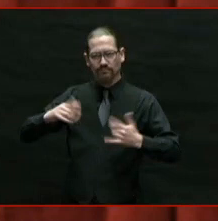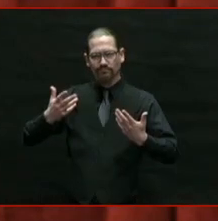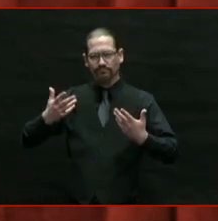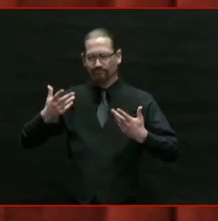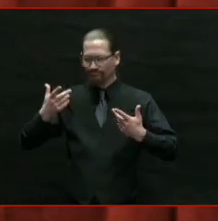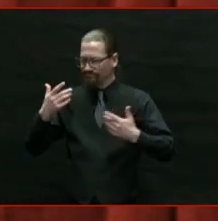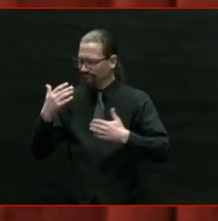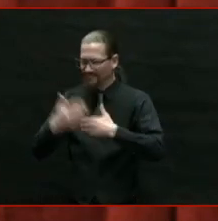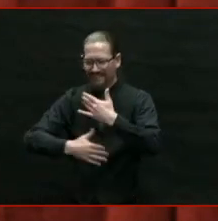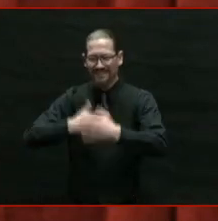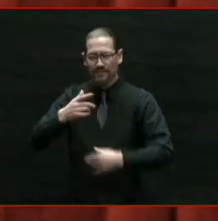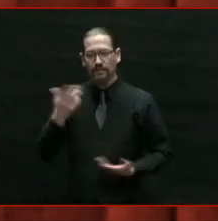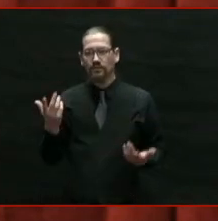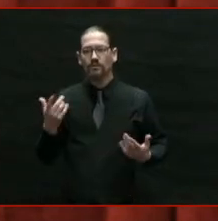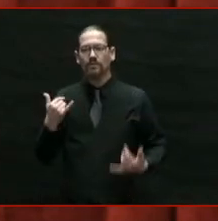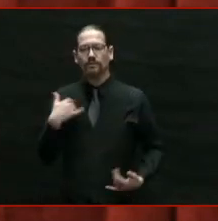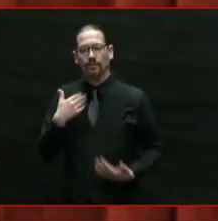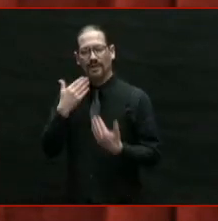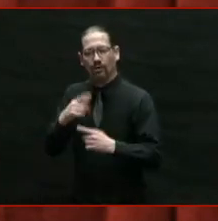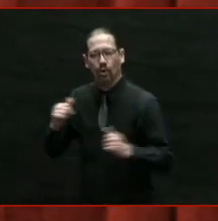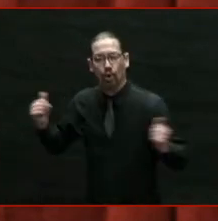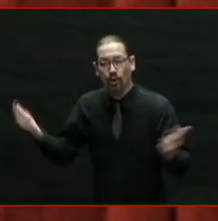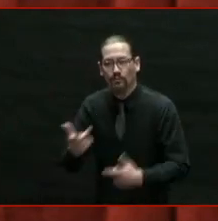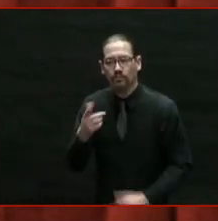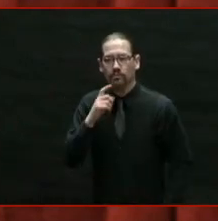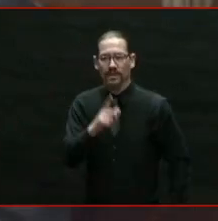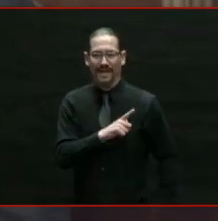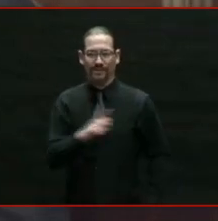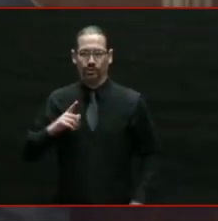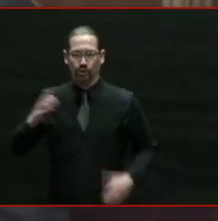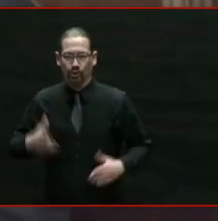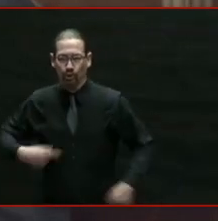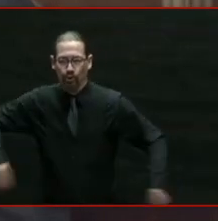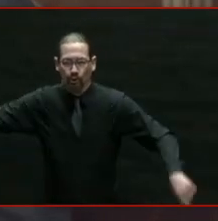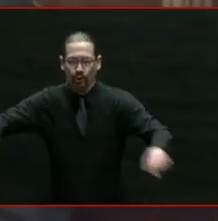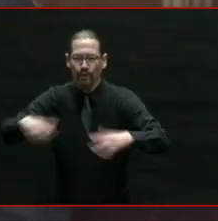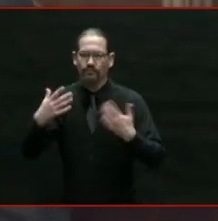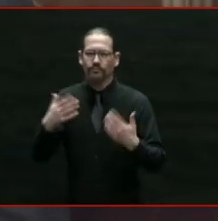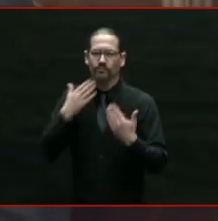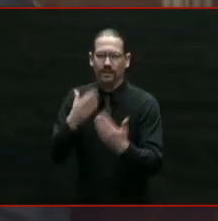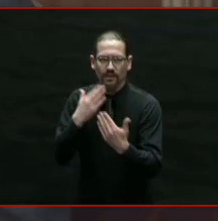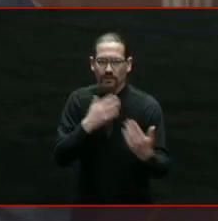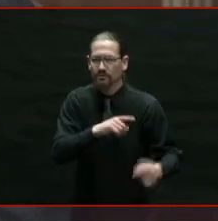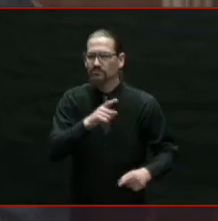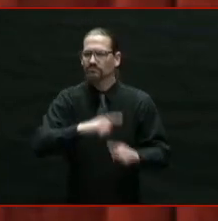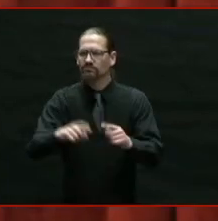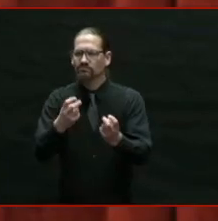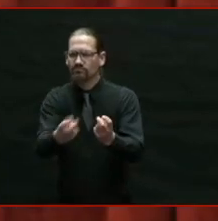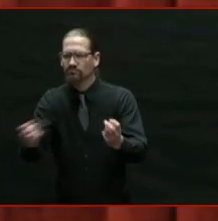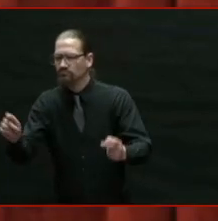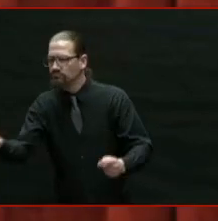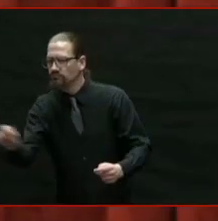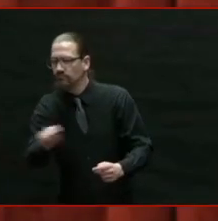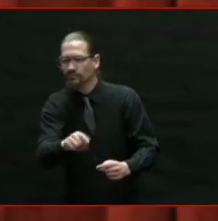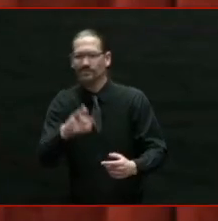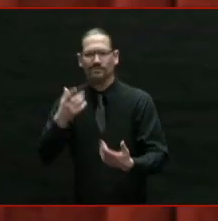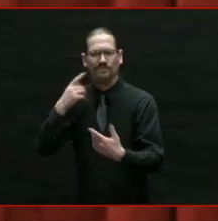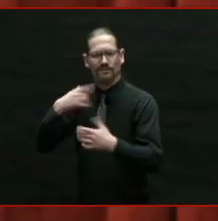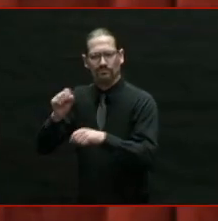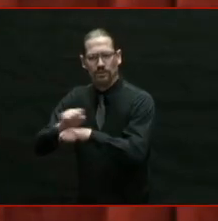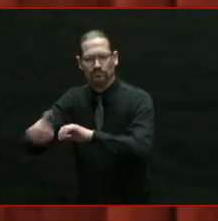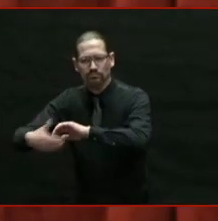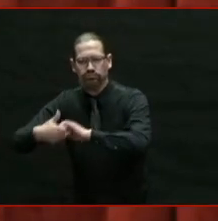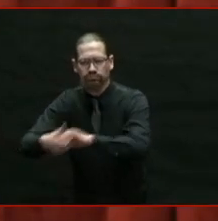in the legislature for your partnership in those early days and weeks of my administration, when we started